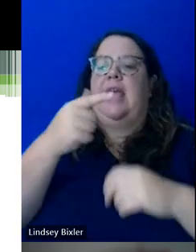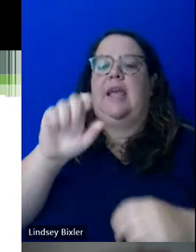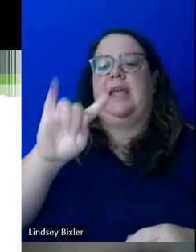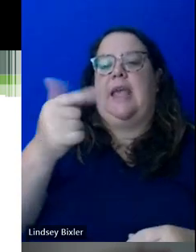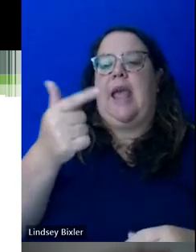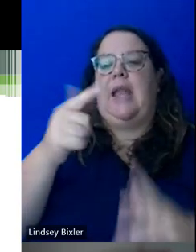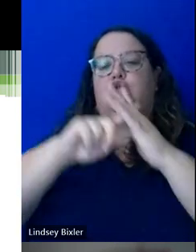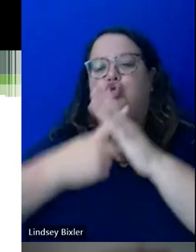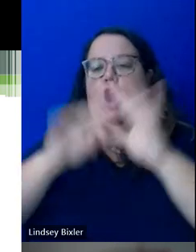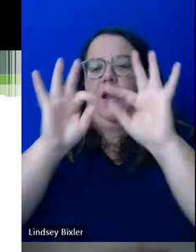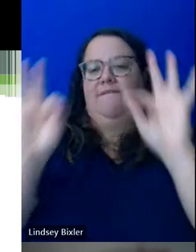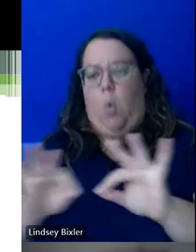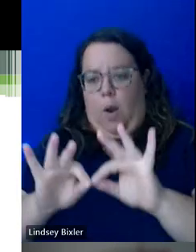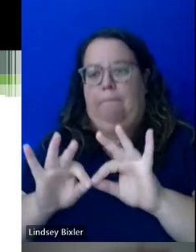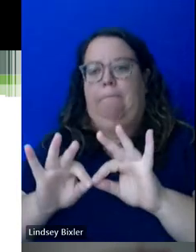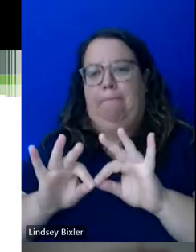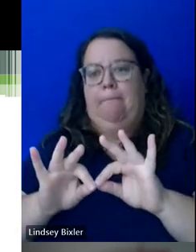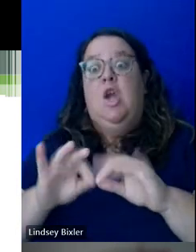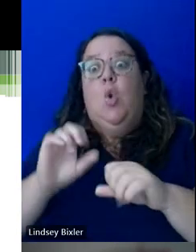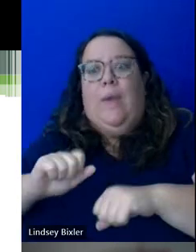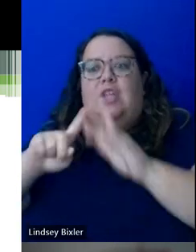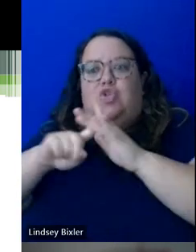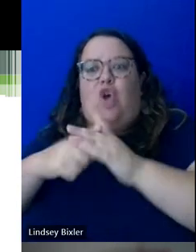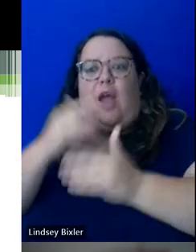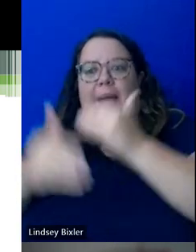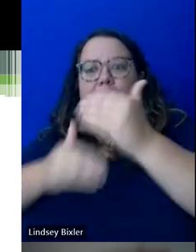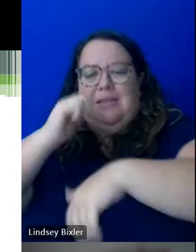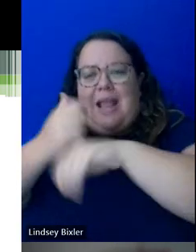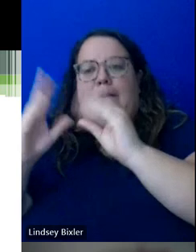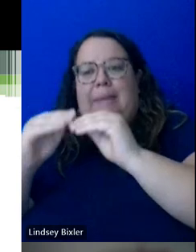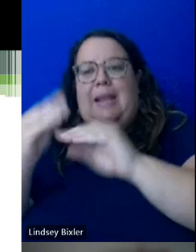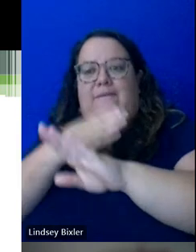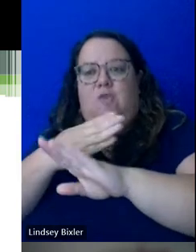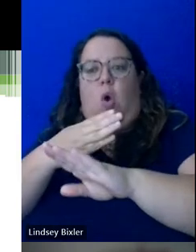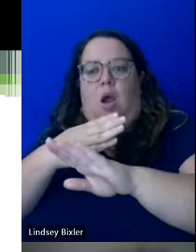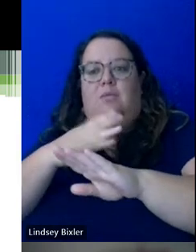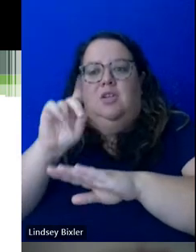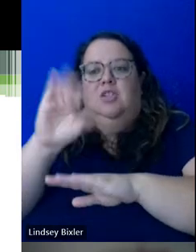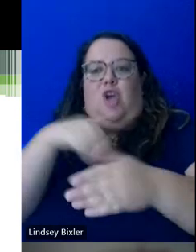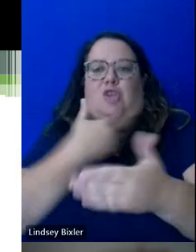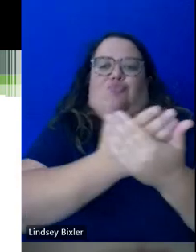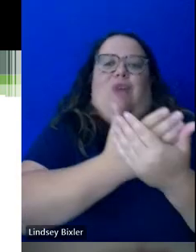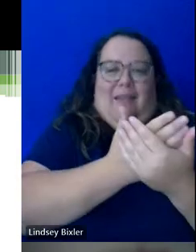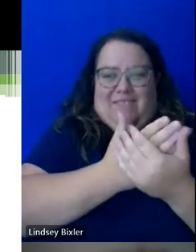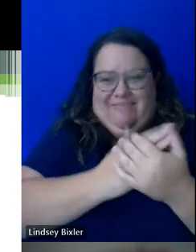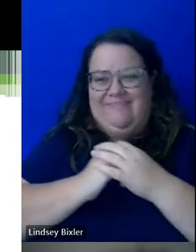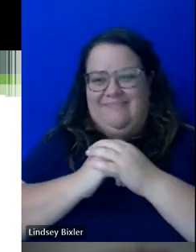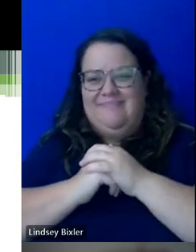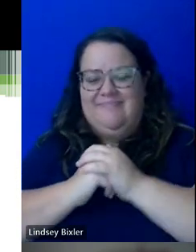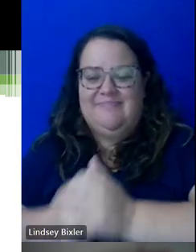actually get the process started of setting up a meeting before we even receive that documentation if we haven't otherwise been in touch yet.